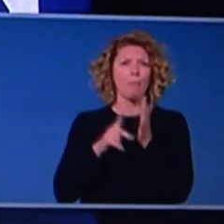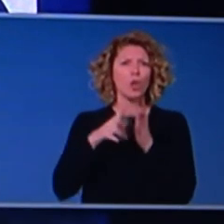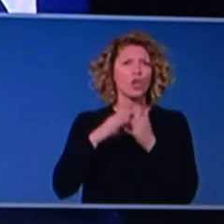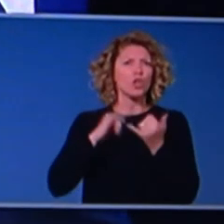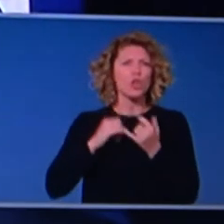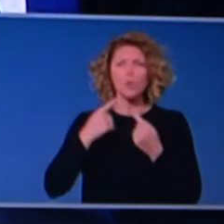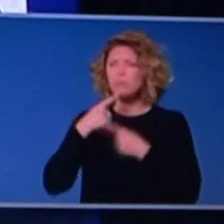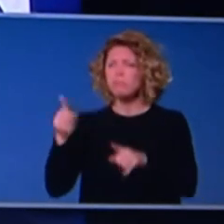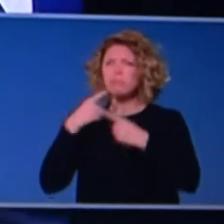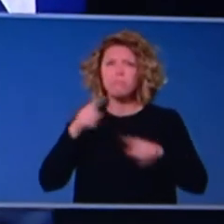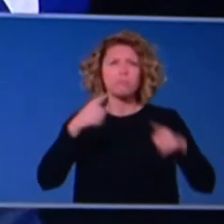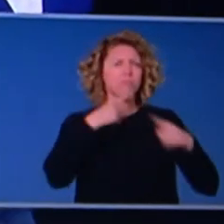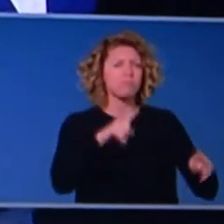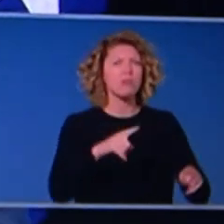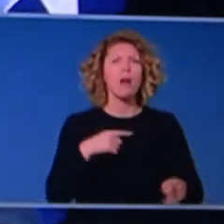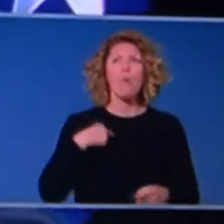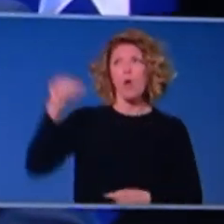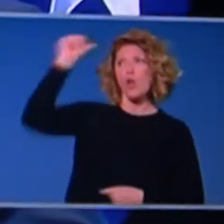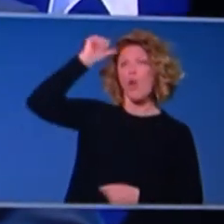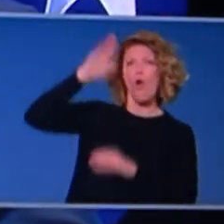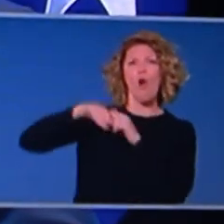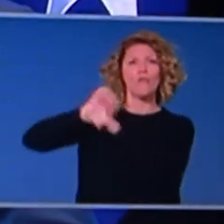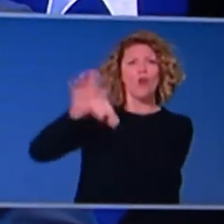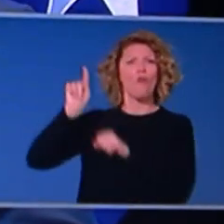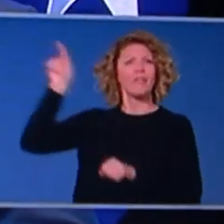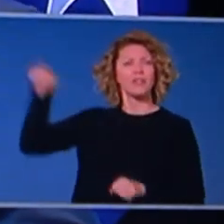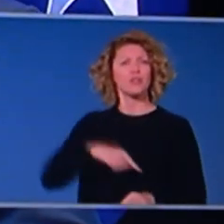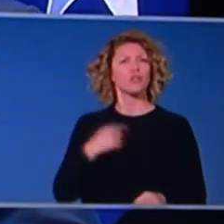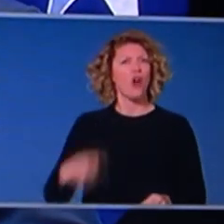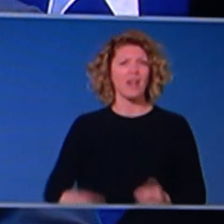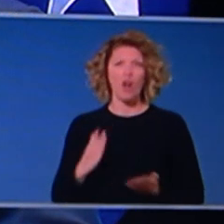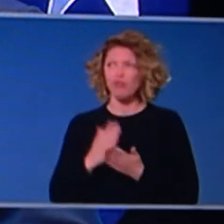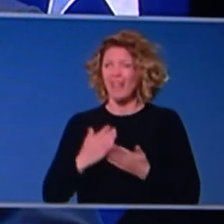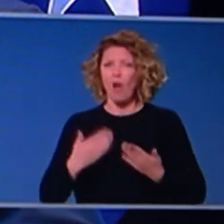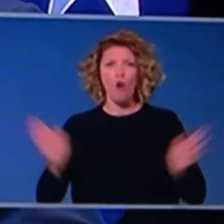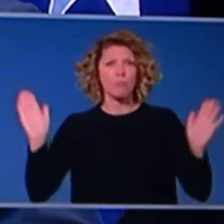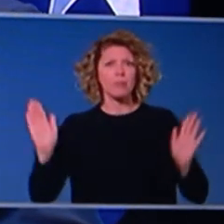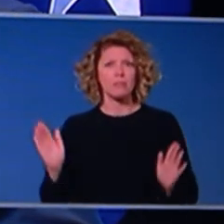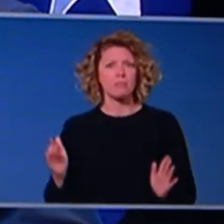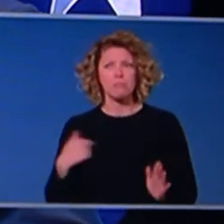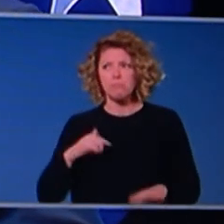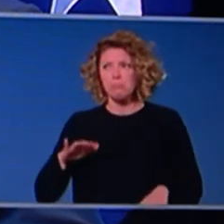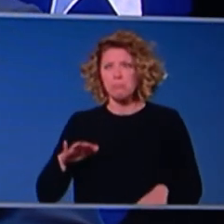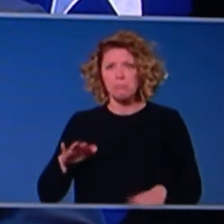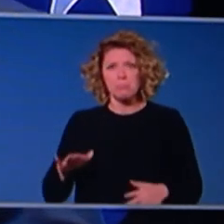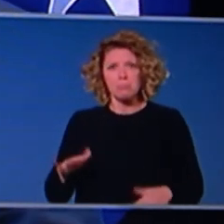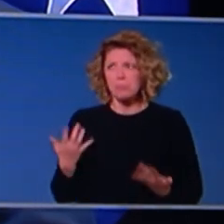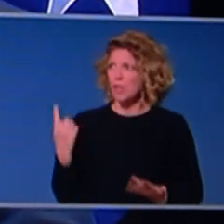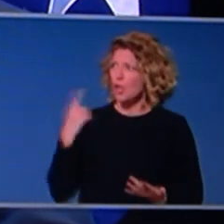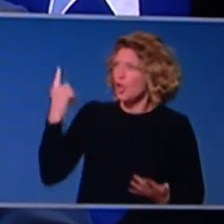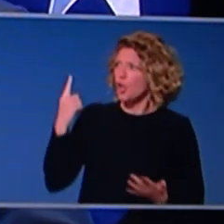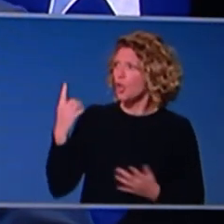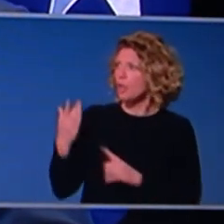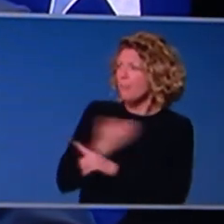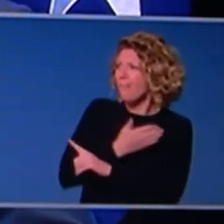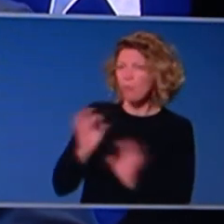was aware of those suggestions. Um, they were in, uh, they were in, uh, open source at, the time. And there hasn't been anything subsequent